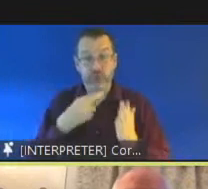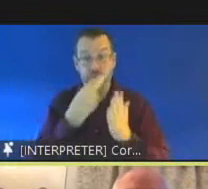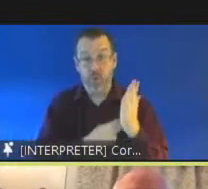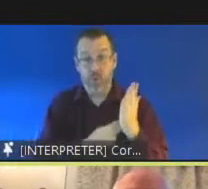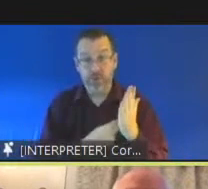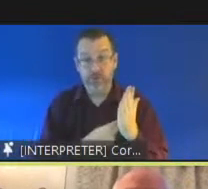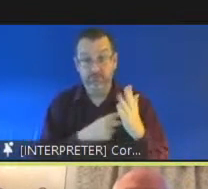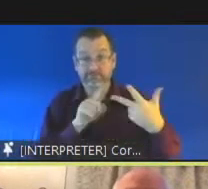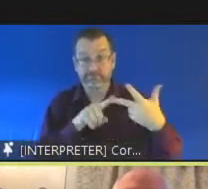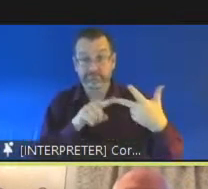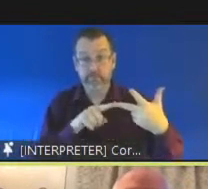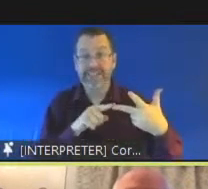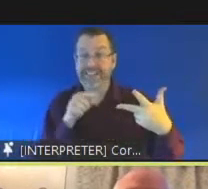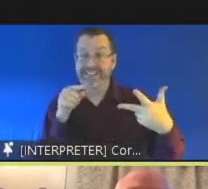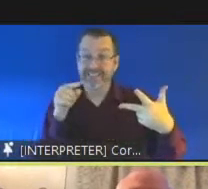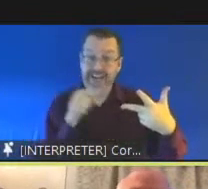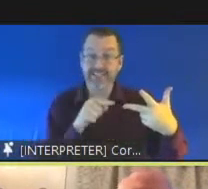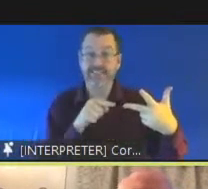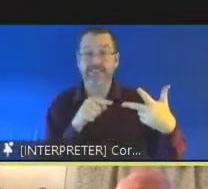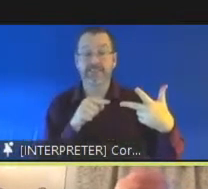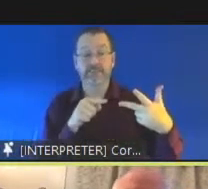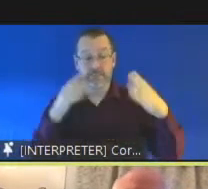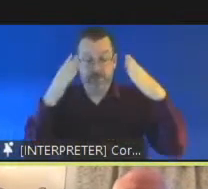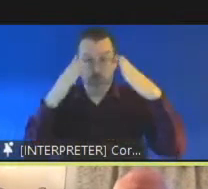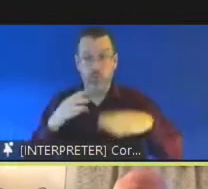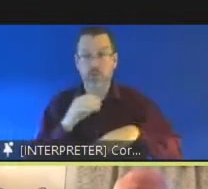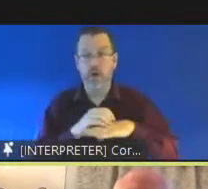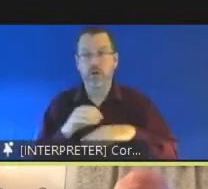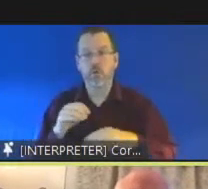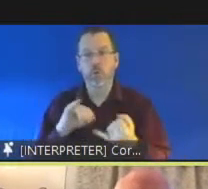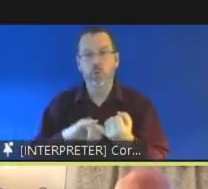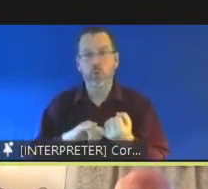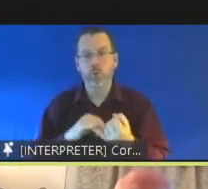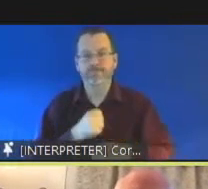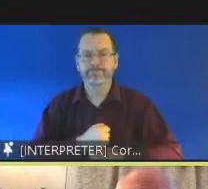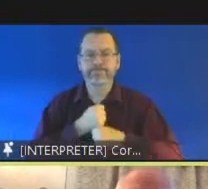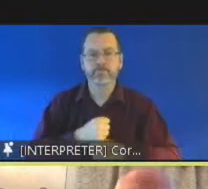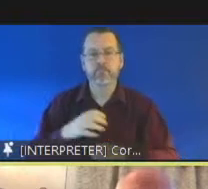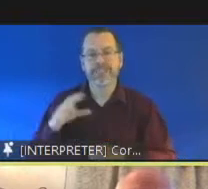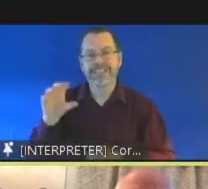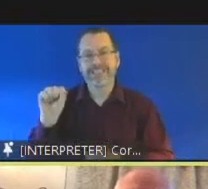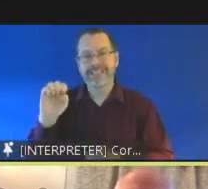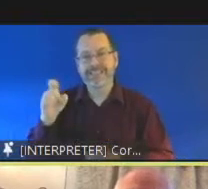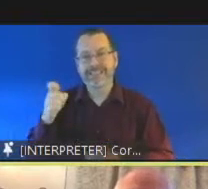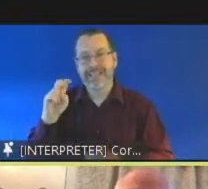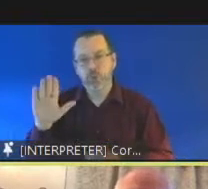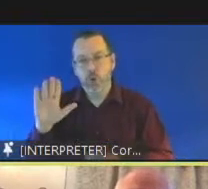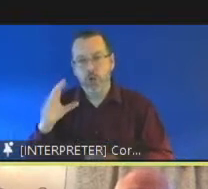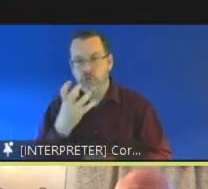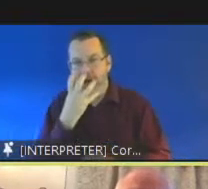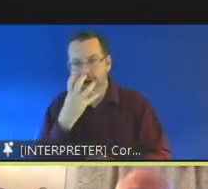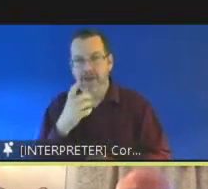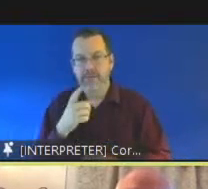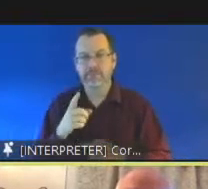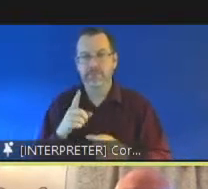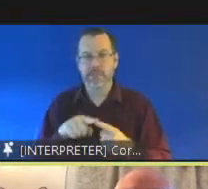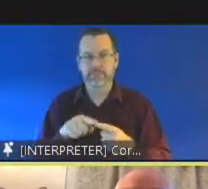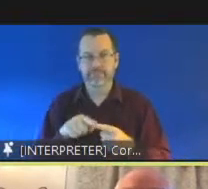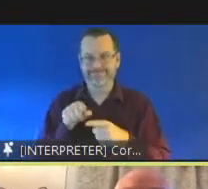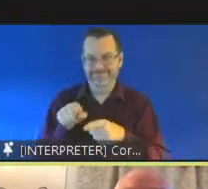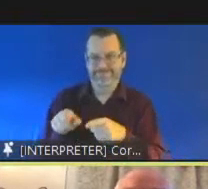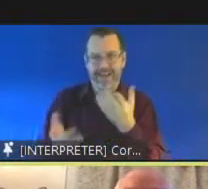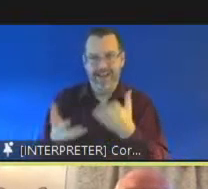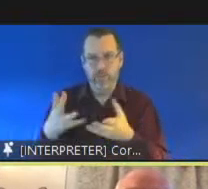um on victims of sexual crime and their position in in the criminal justice system